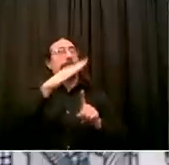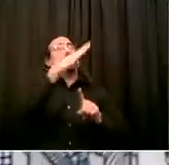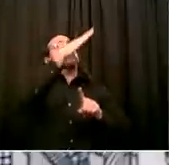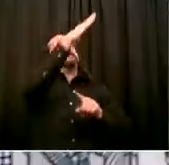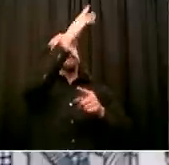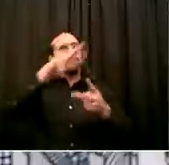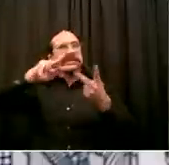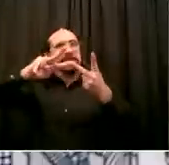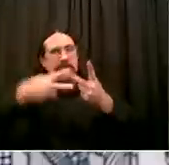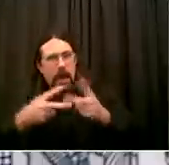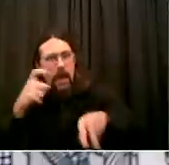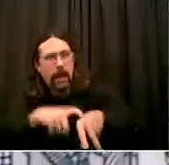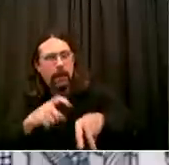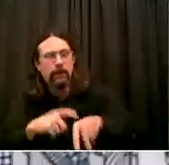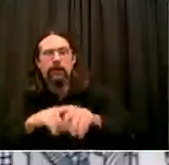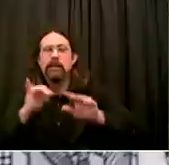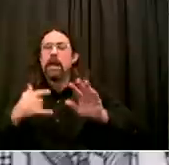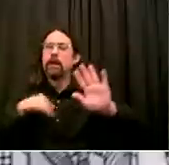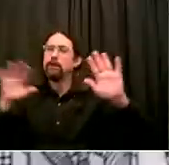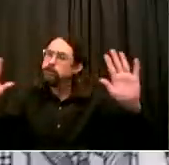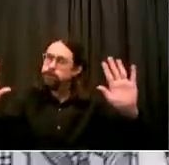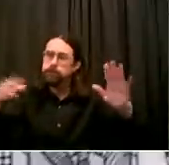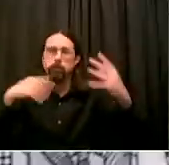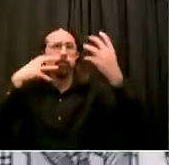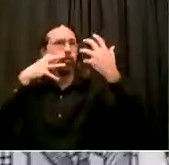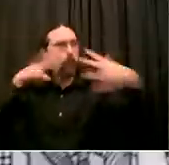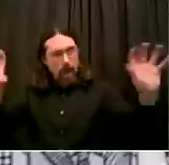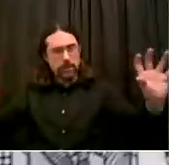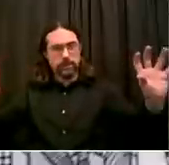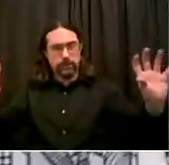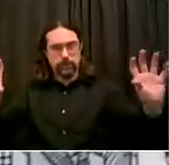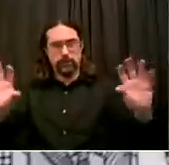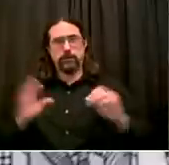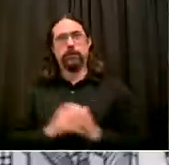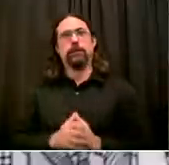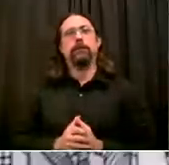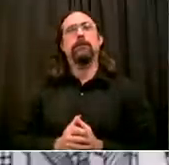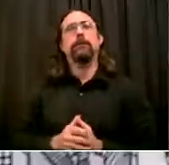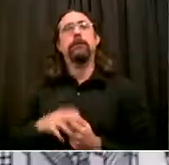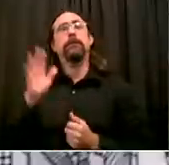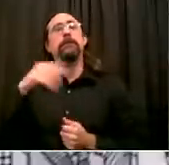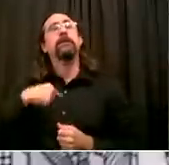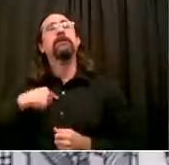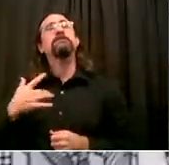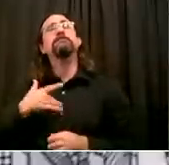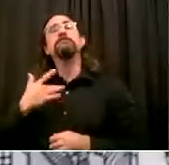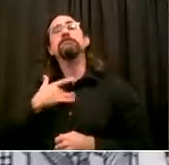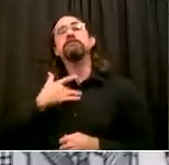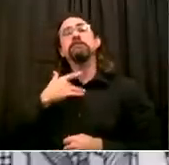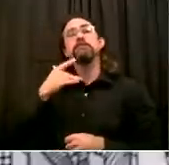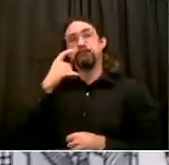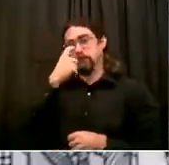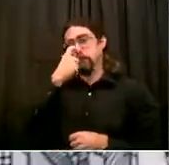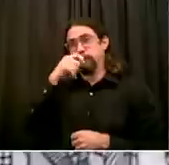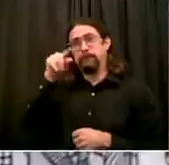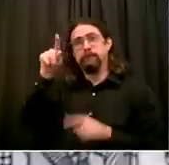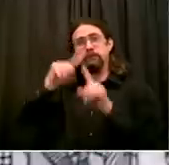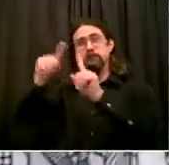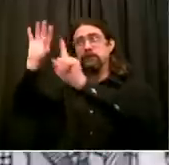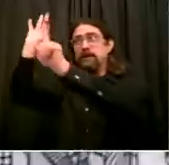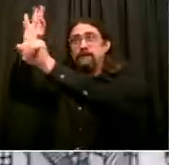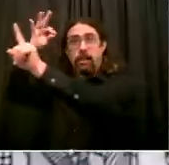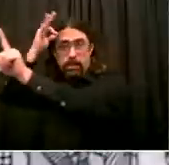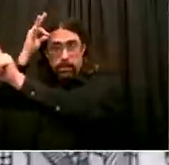levels of government should be talking about together, together. And not, you know, using wordplay, but actually